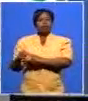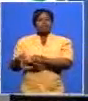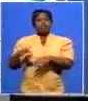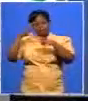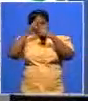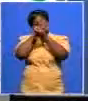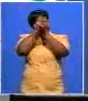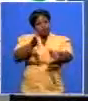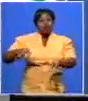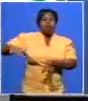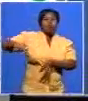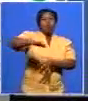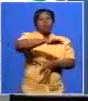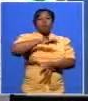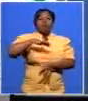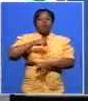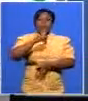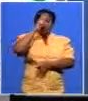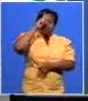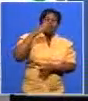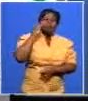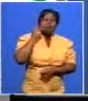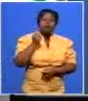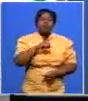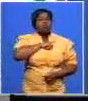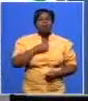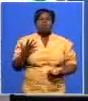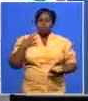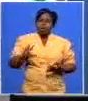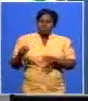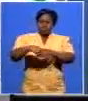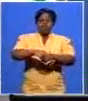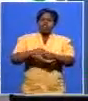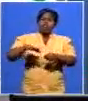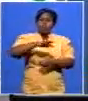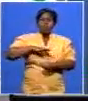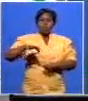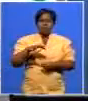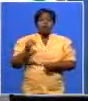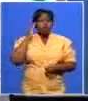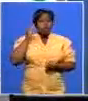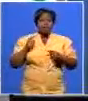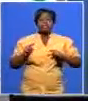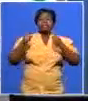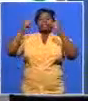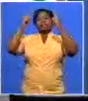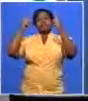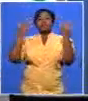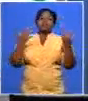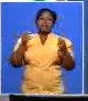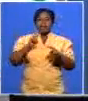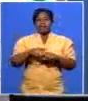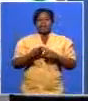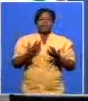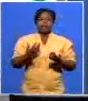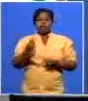because most south africans will want to party for all the people they know that we will only make a success of our country if we work